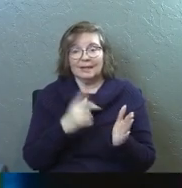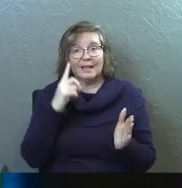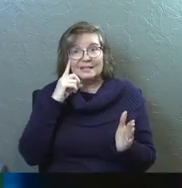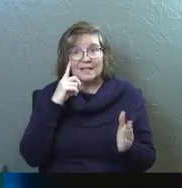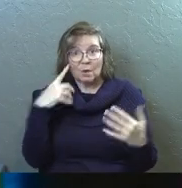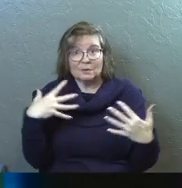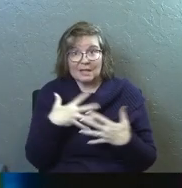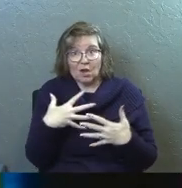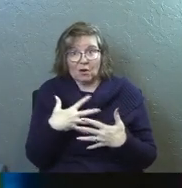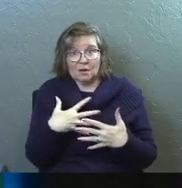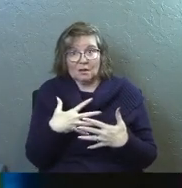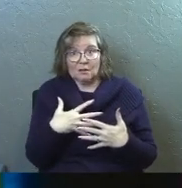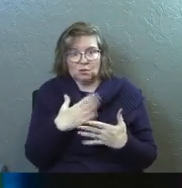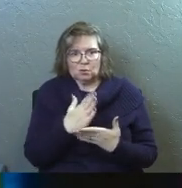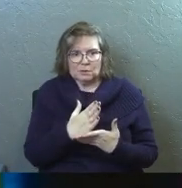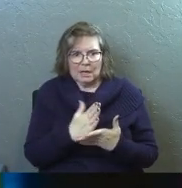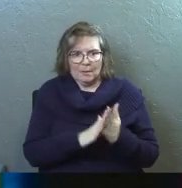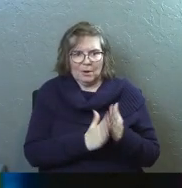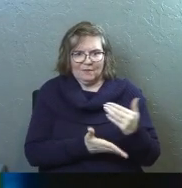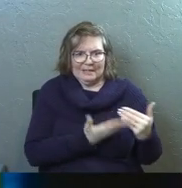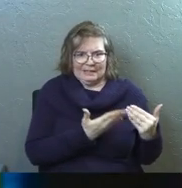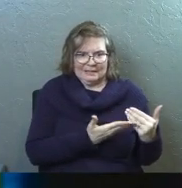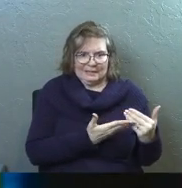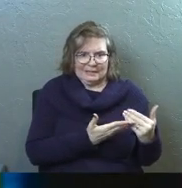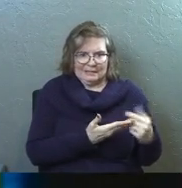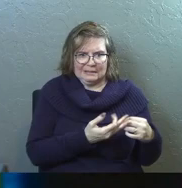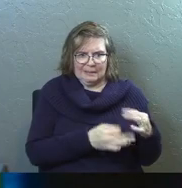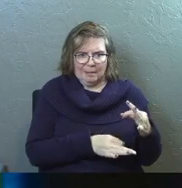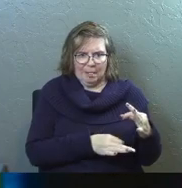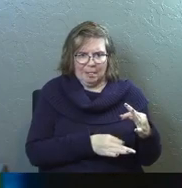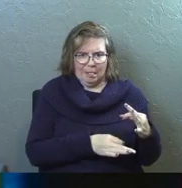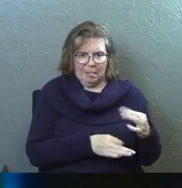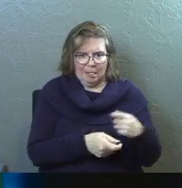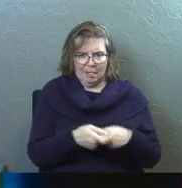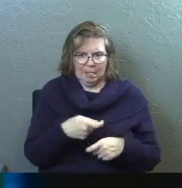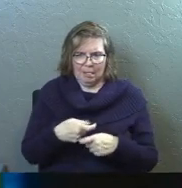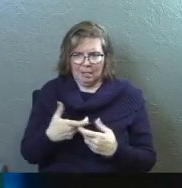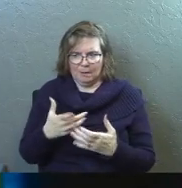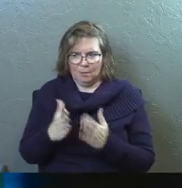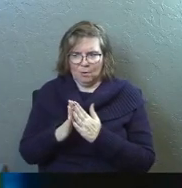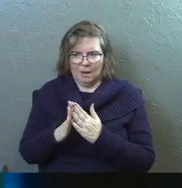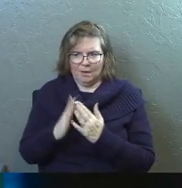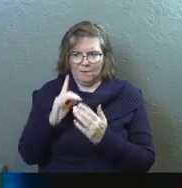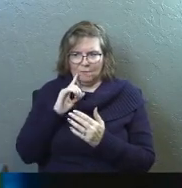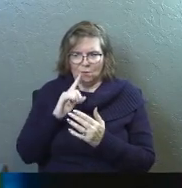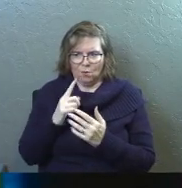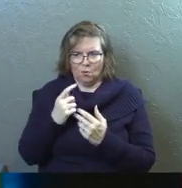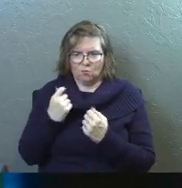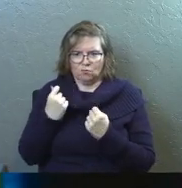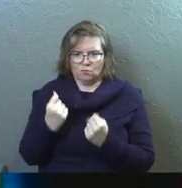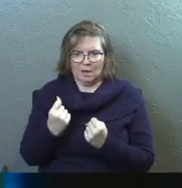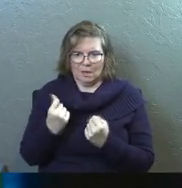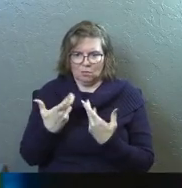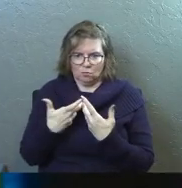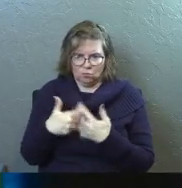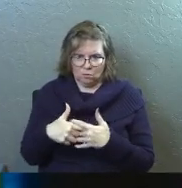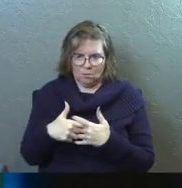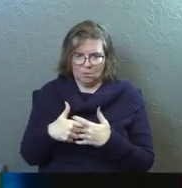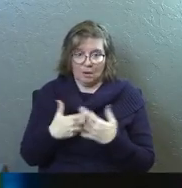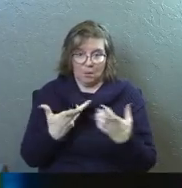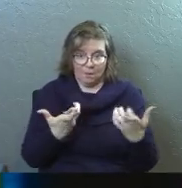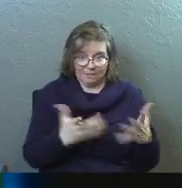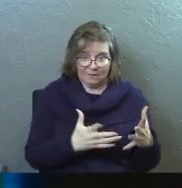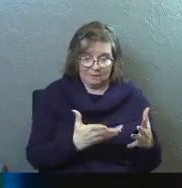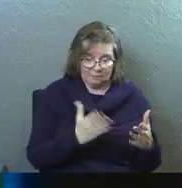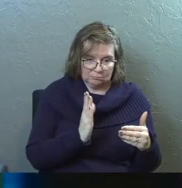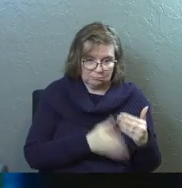sounds scary to stop praying for easy and simple. But God, like, I do want it to work out. And I do want this to be over